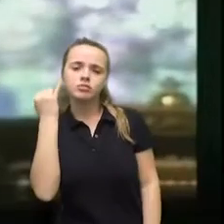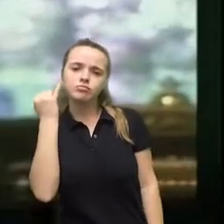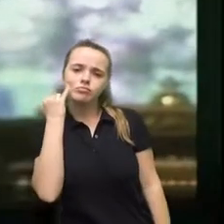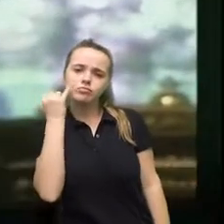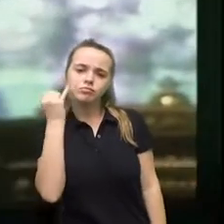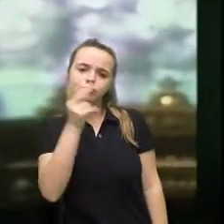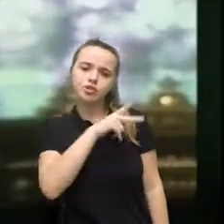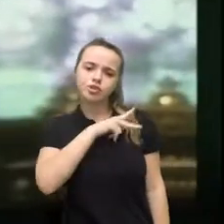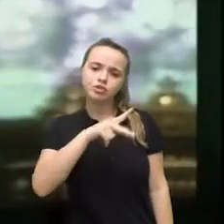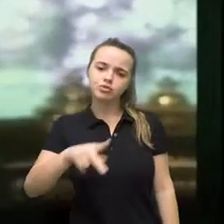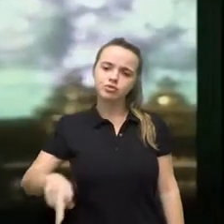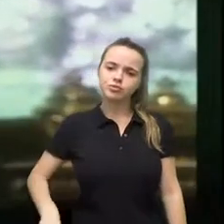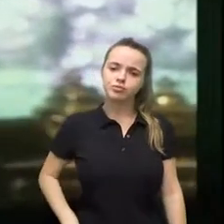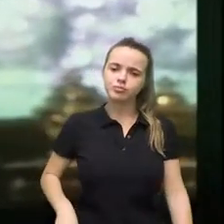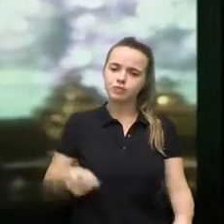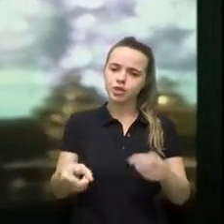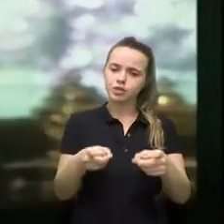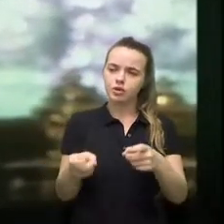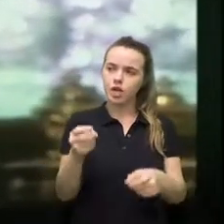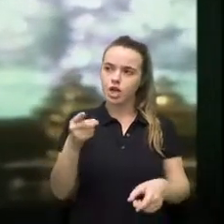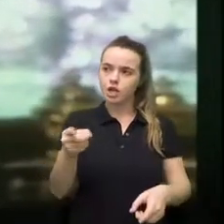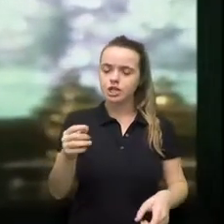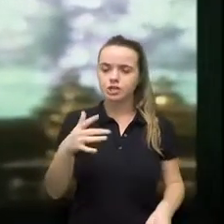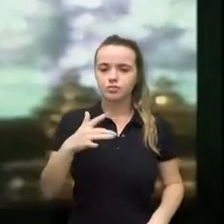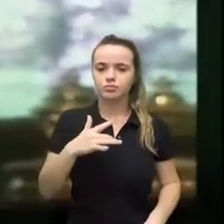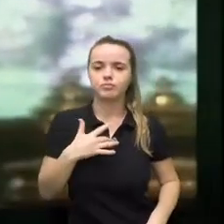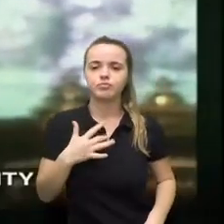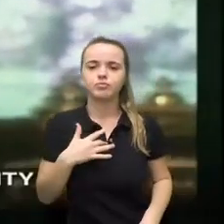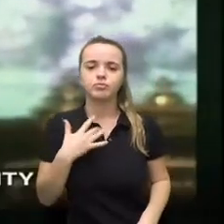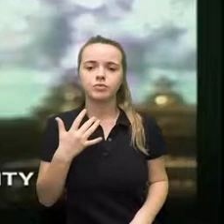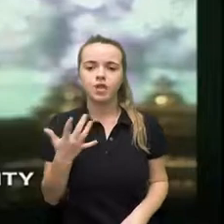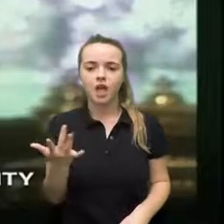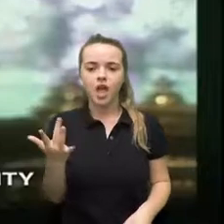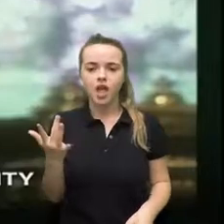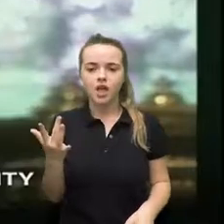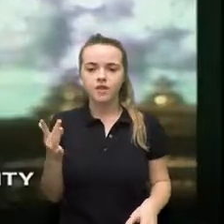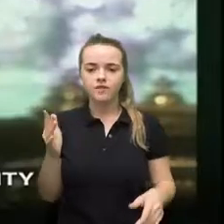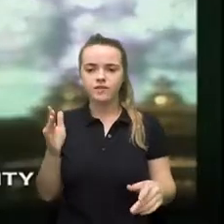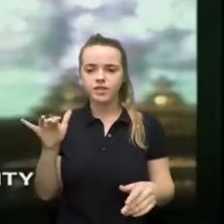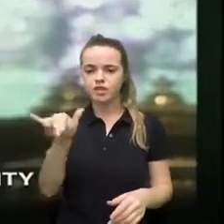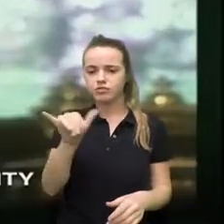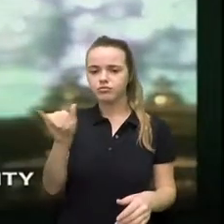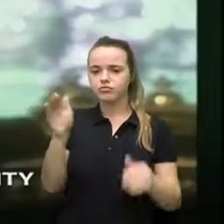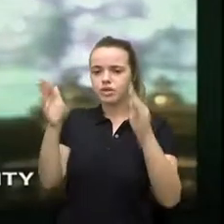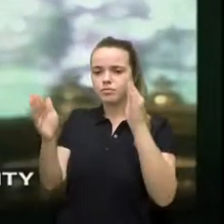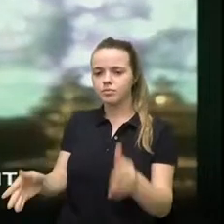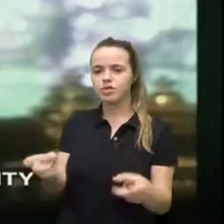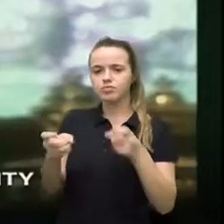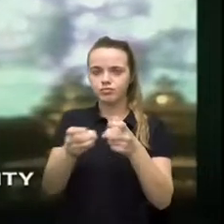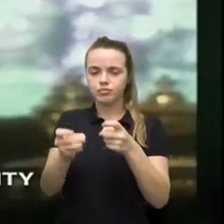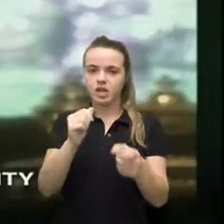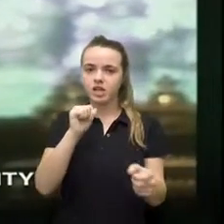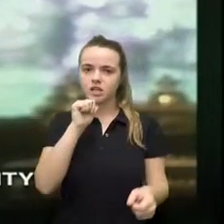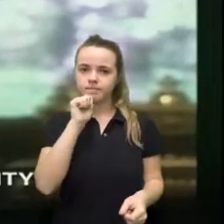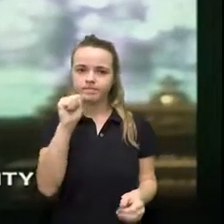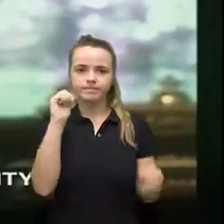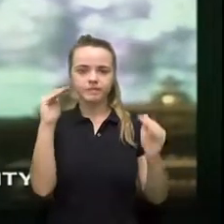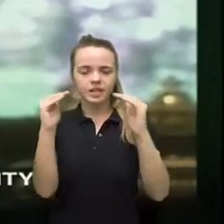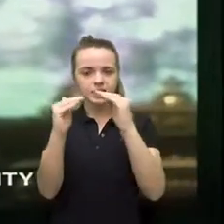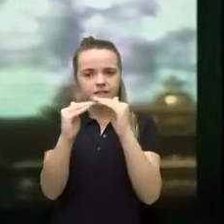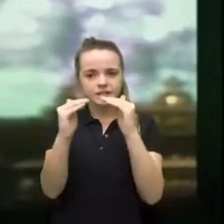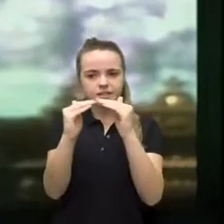monarchy you end the sense of being a subject you end the the sense of inequality